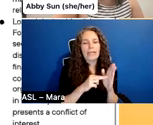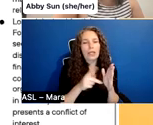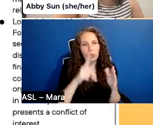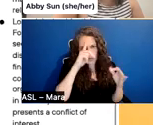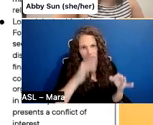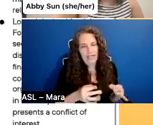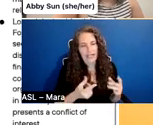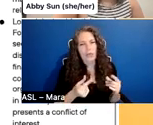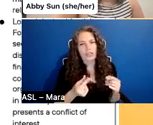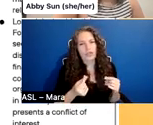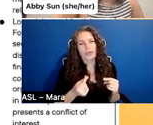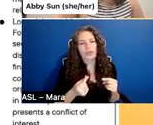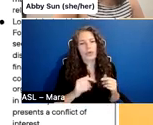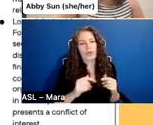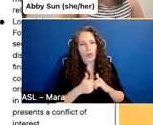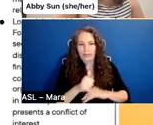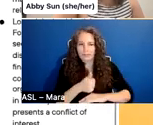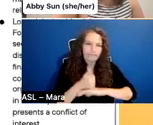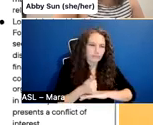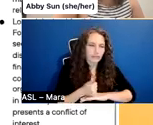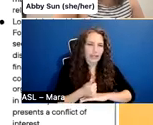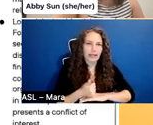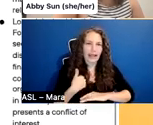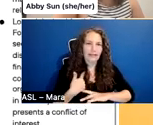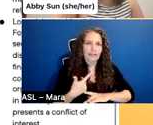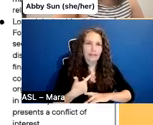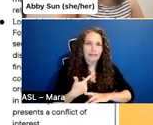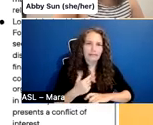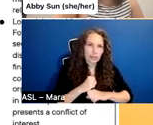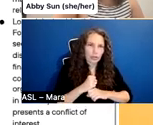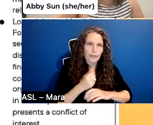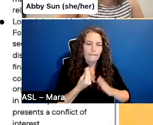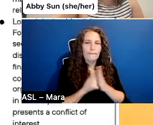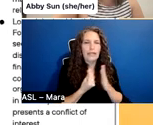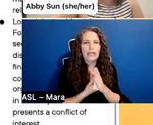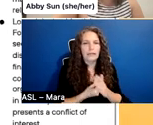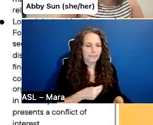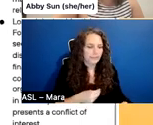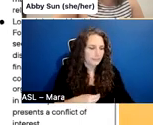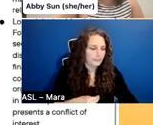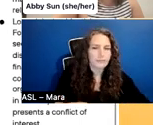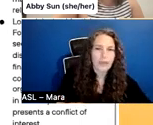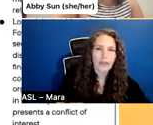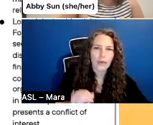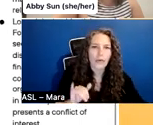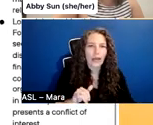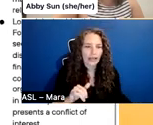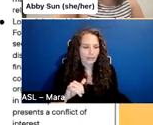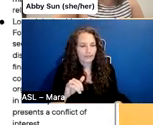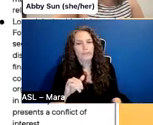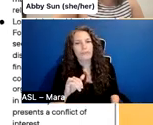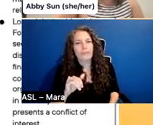securing the money. Um, so there's no restrictions on your funding from the point of view of the,